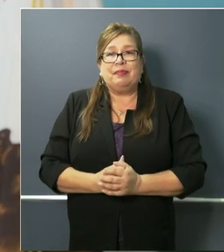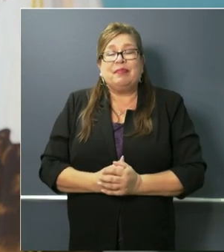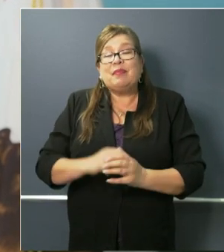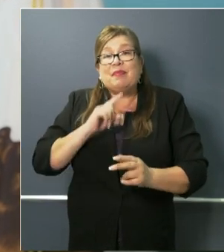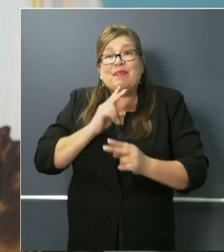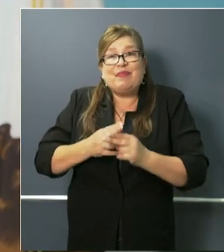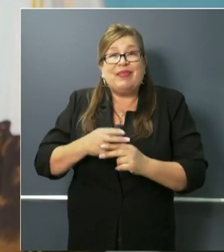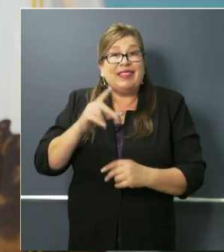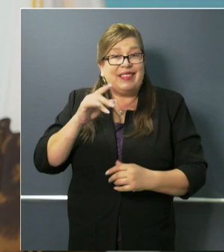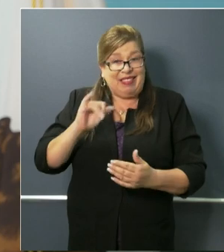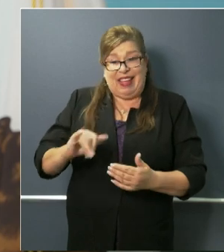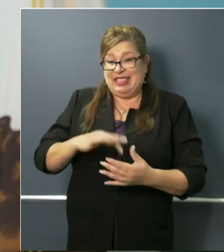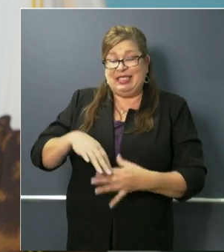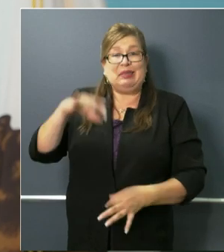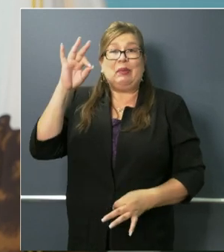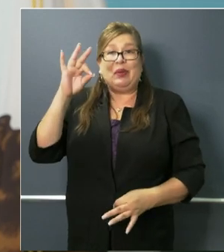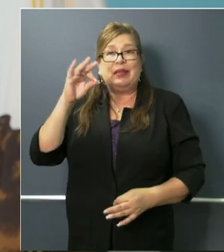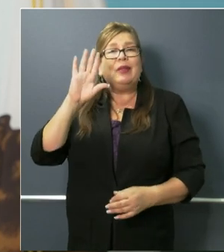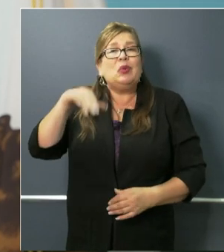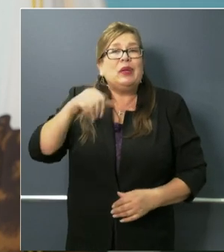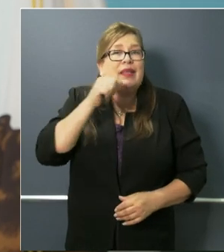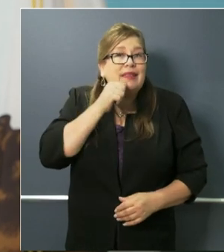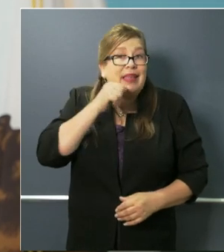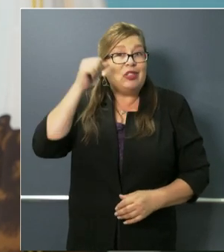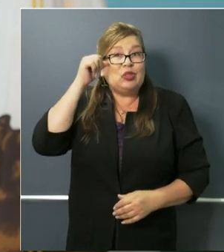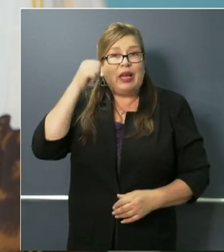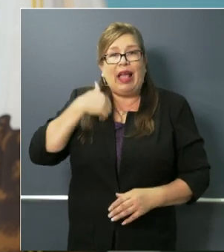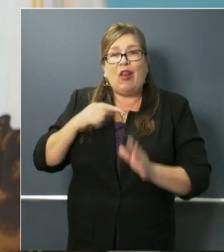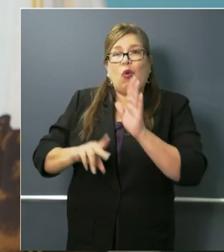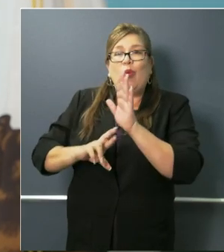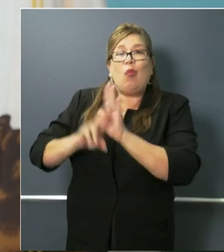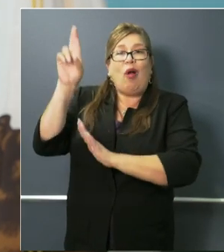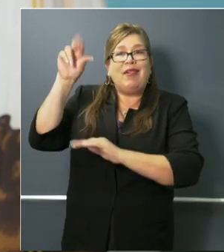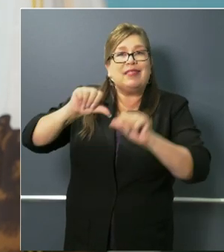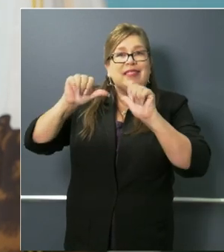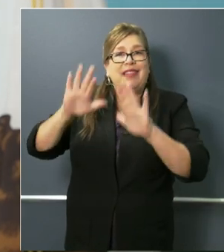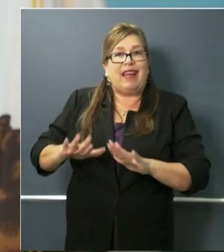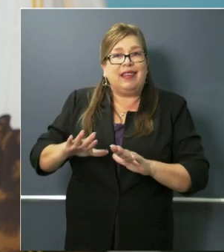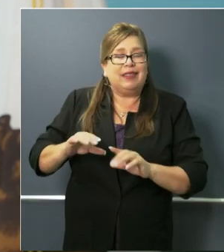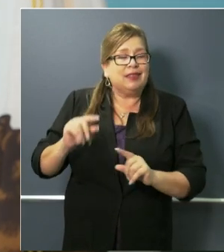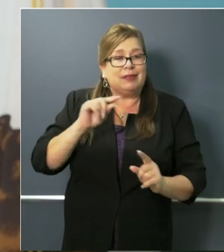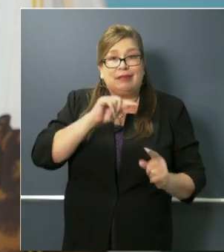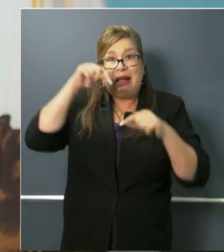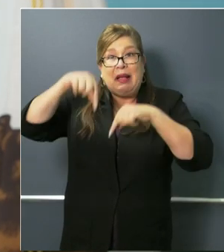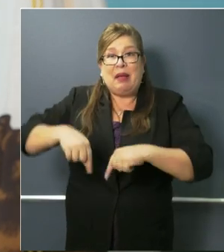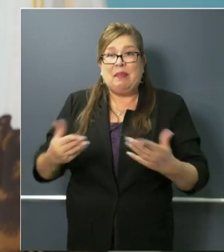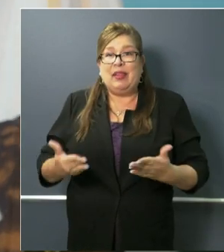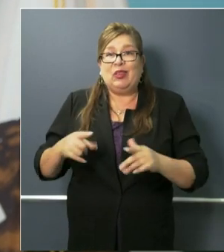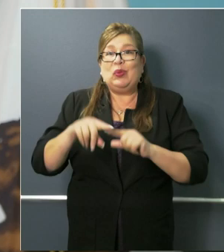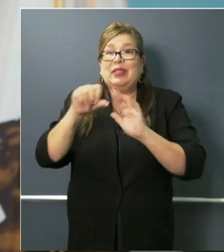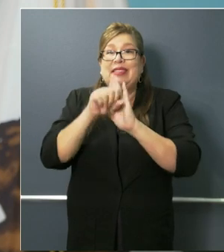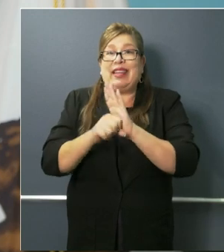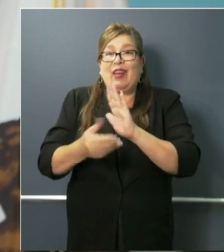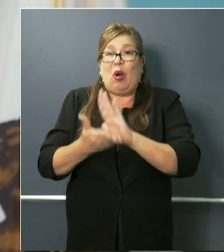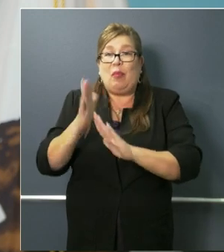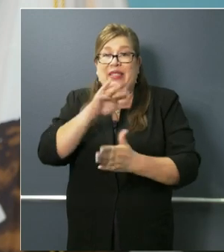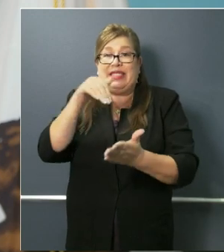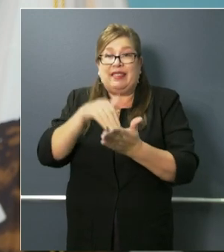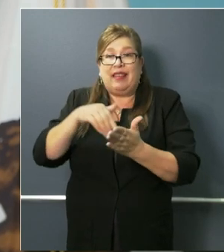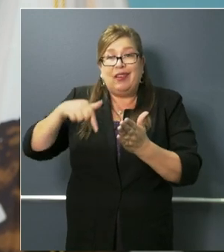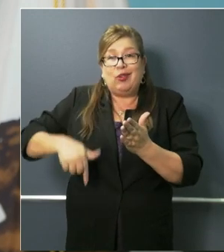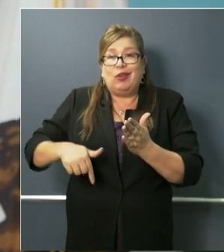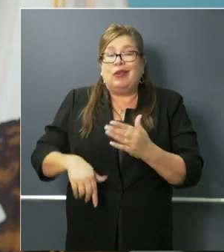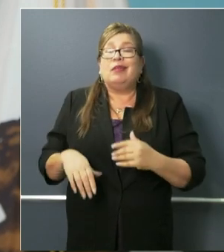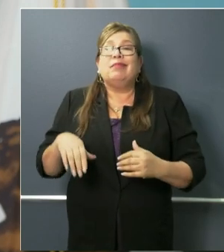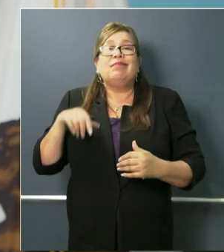we had those rocket scientists up here in the state operations center that were showing us some